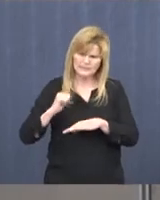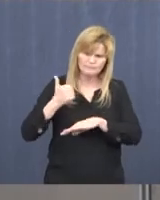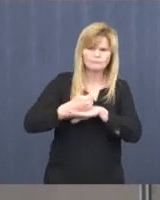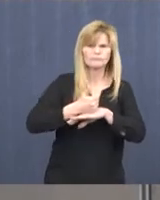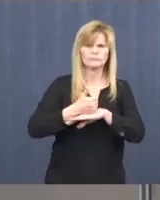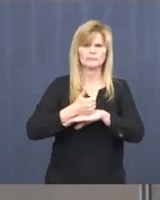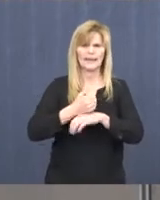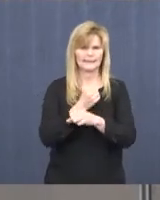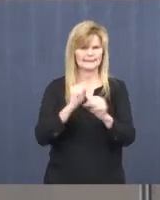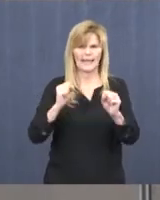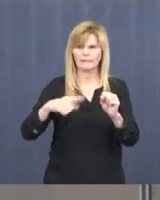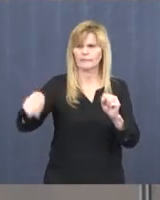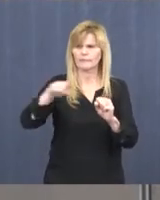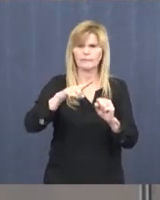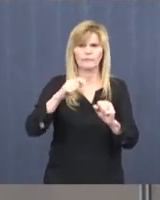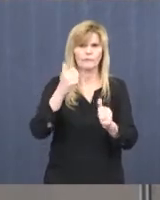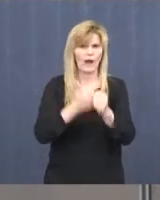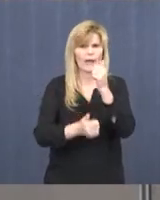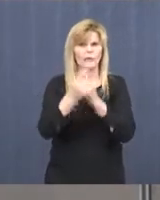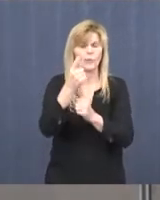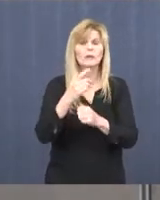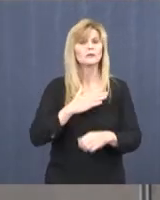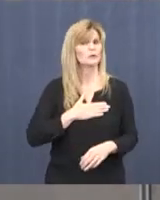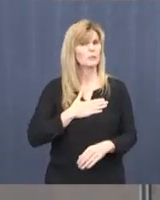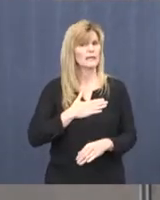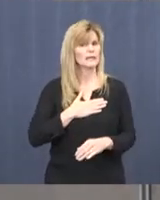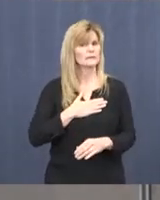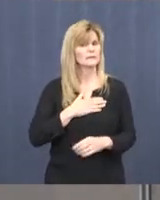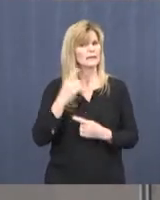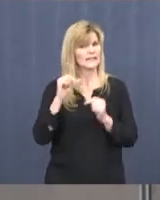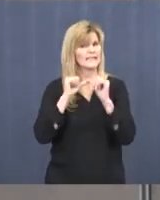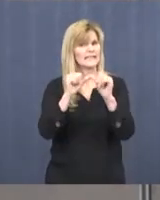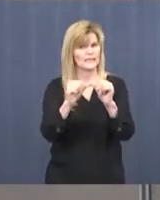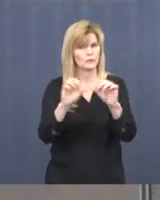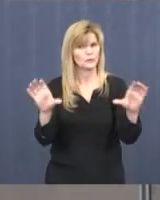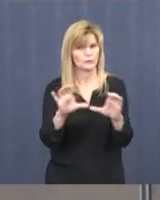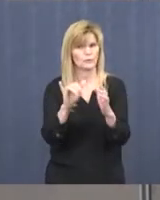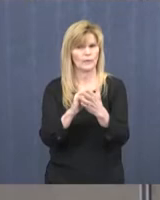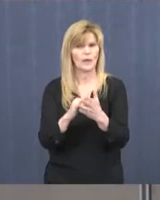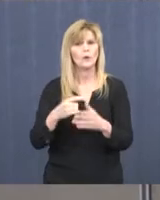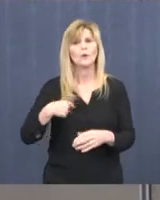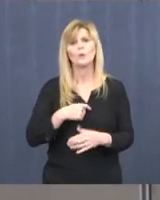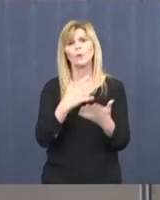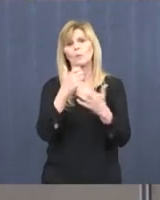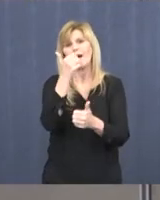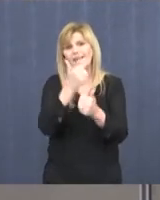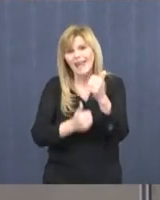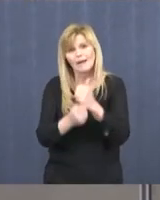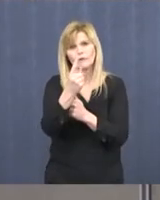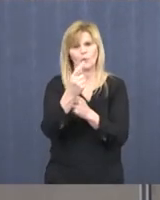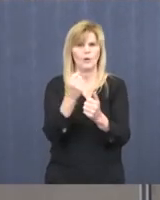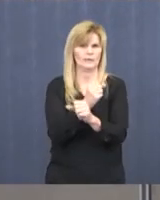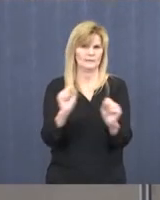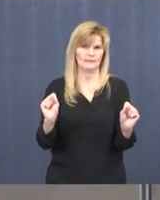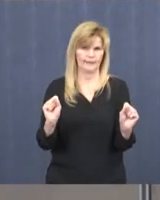the betterment of everyone. So please continue to do that, as we want you all to be safe and healthy.